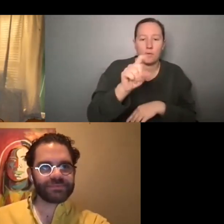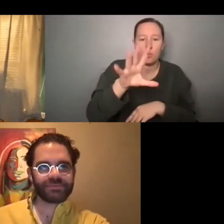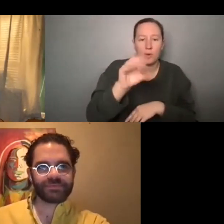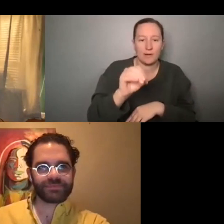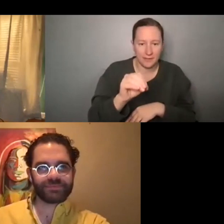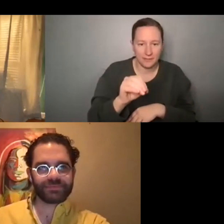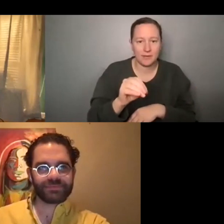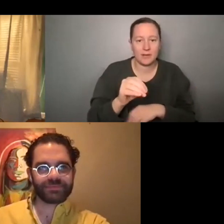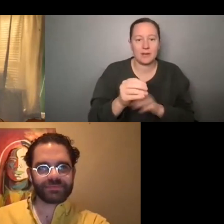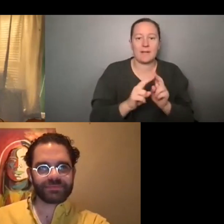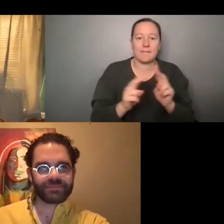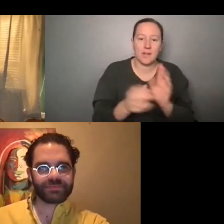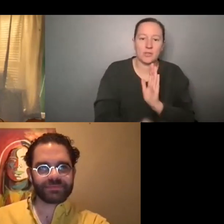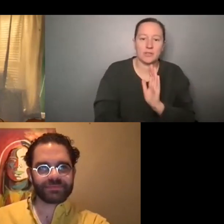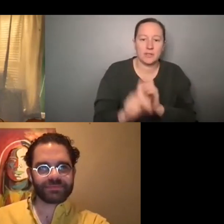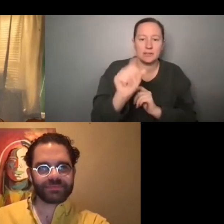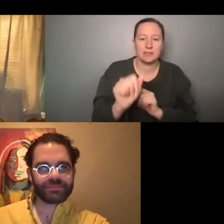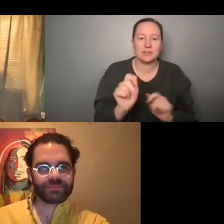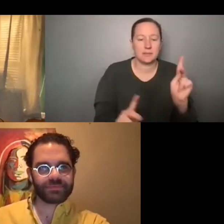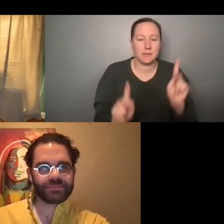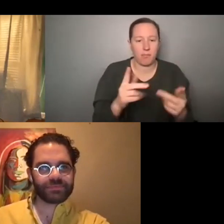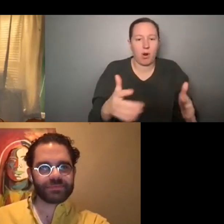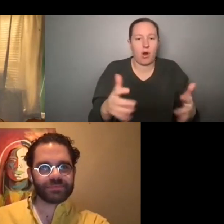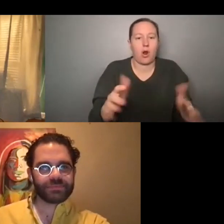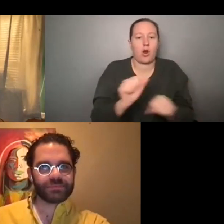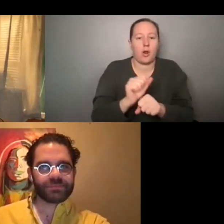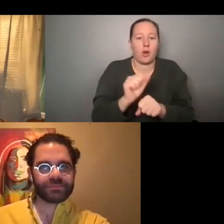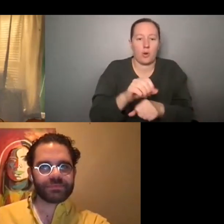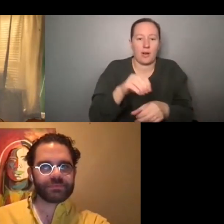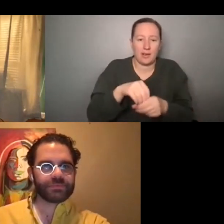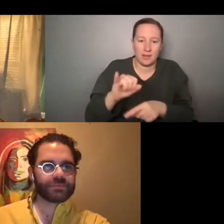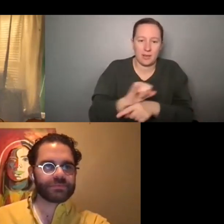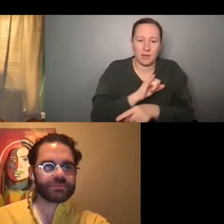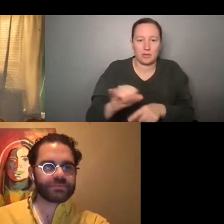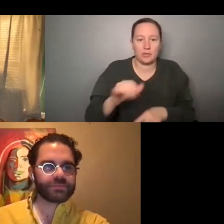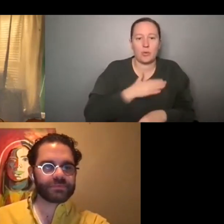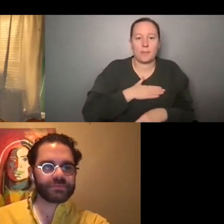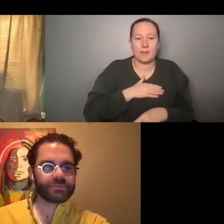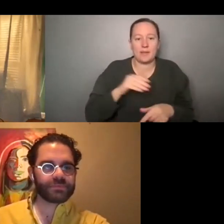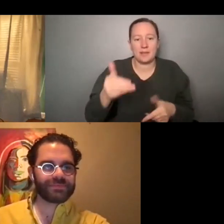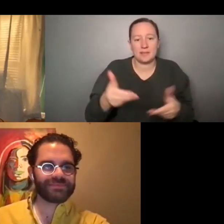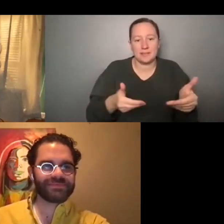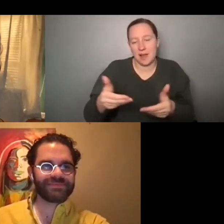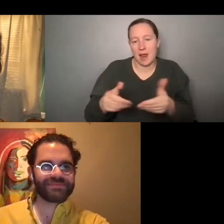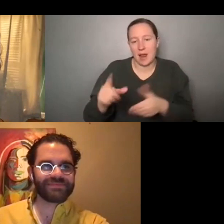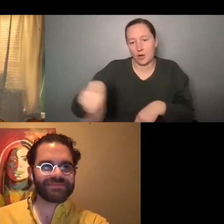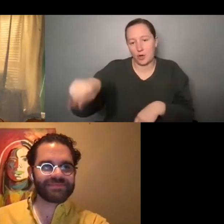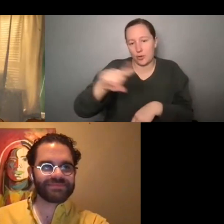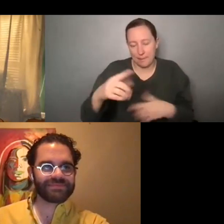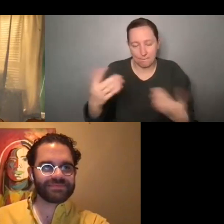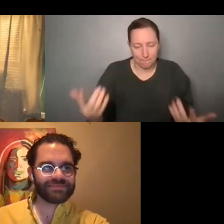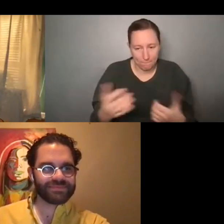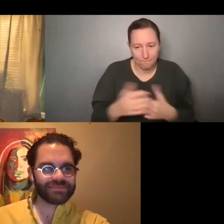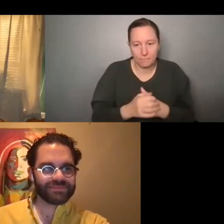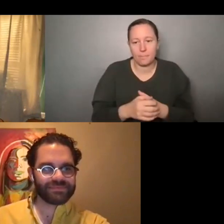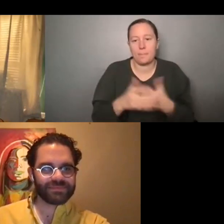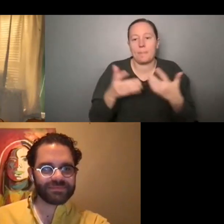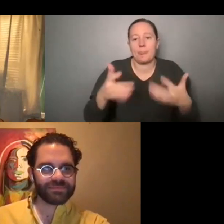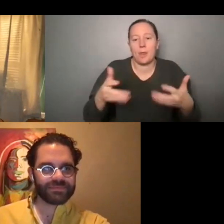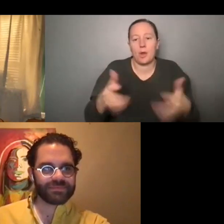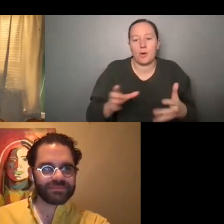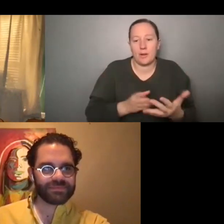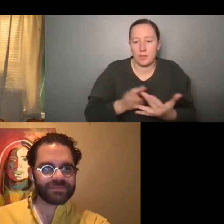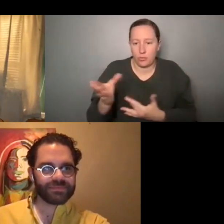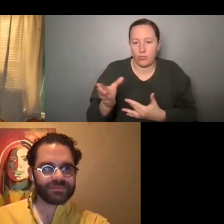talented disabled people that are already working in the industry. So please hire them, um, and, uh, that have all been through our